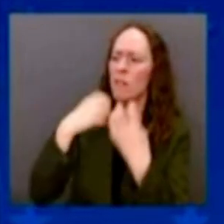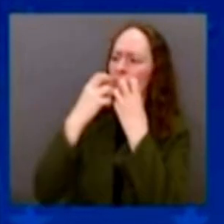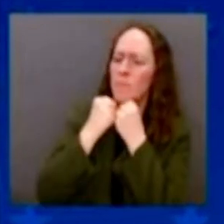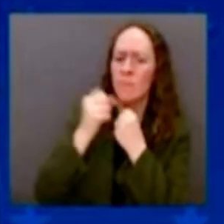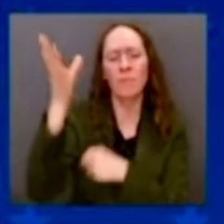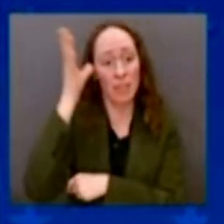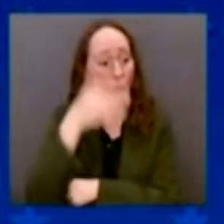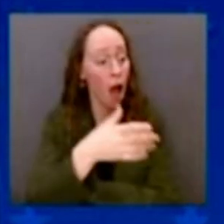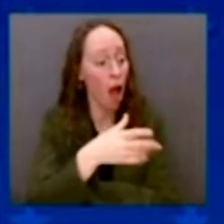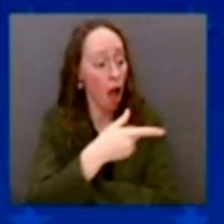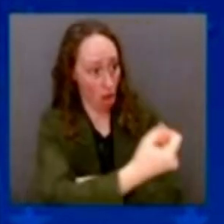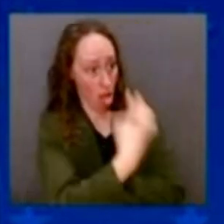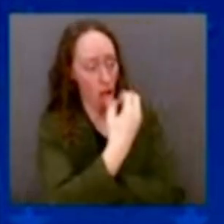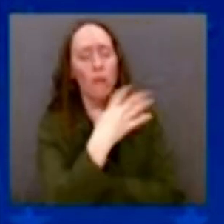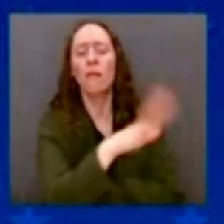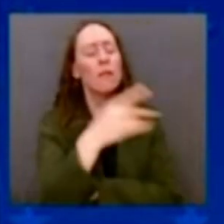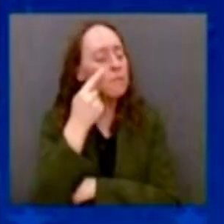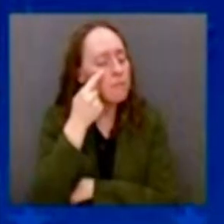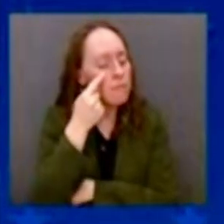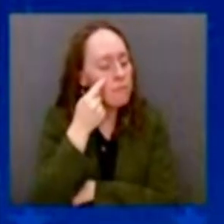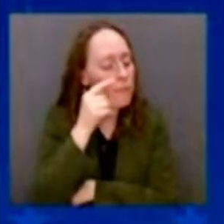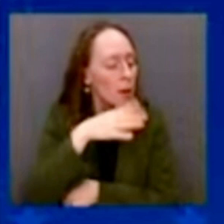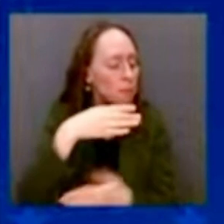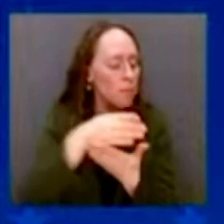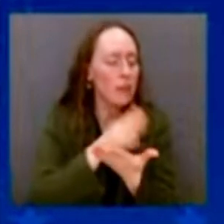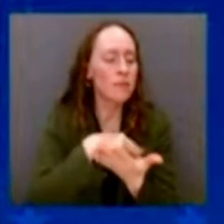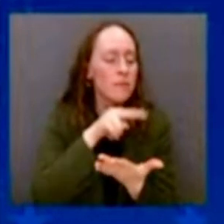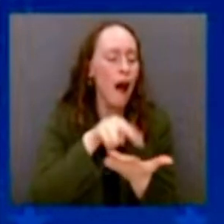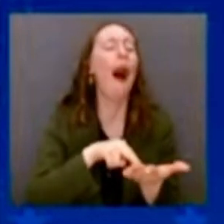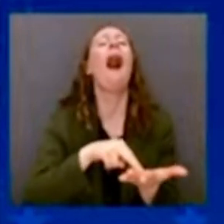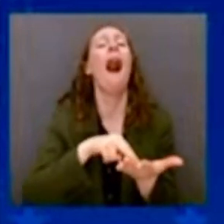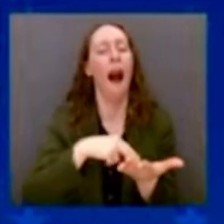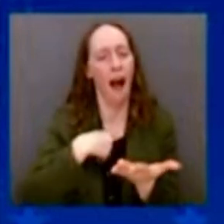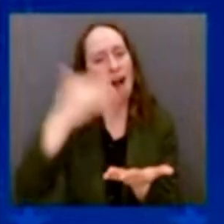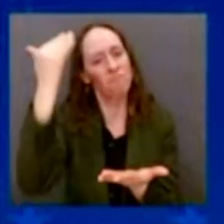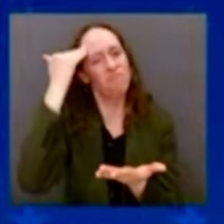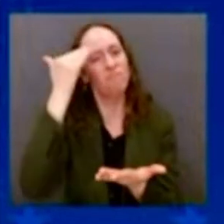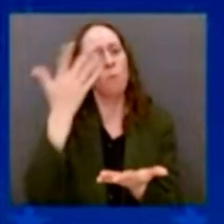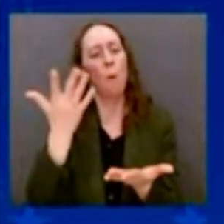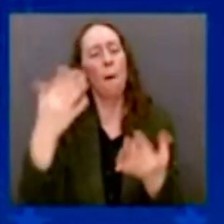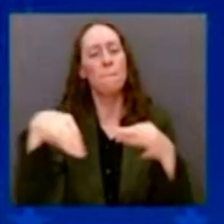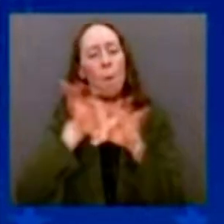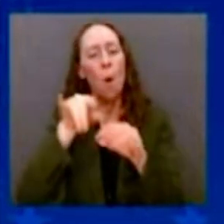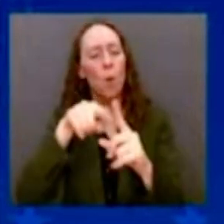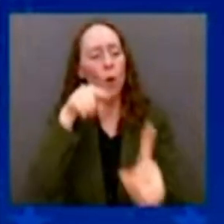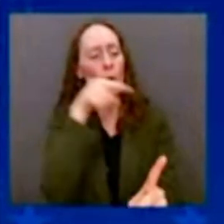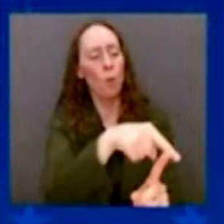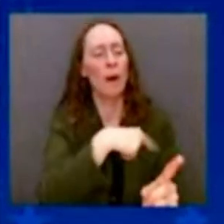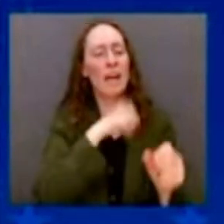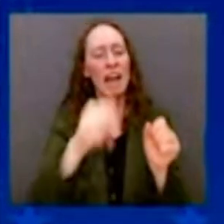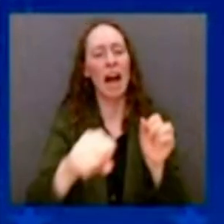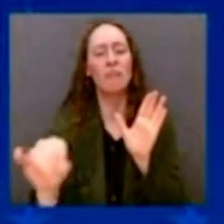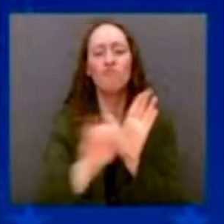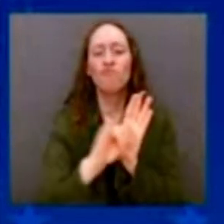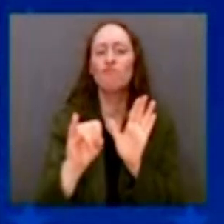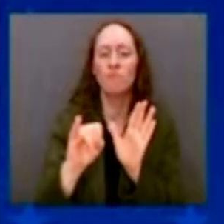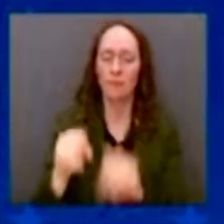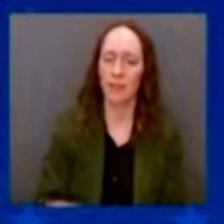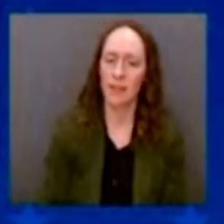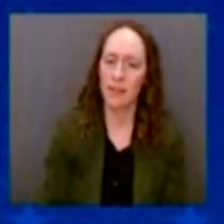your budget. I will tell you what you value. Well, folks, let me tell you what I value with the budget I'm releasing today.